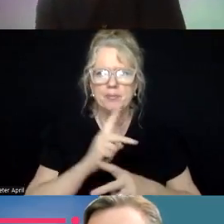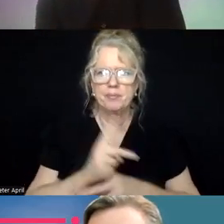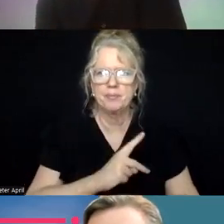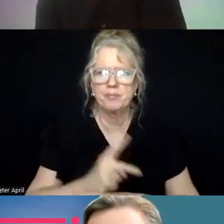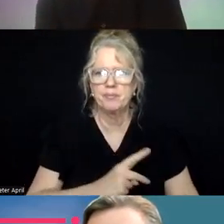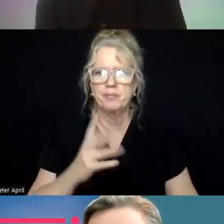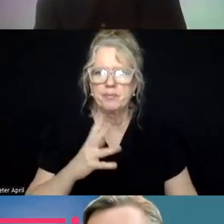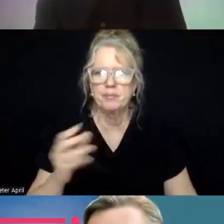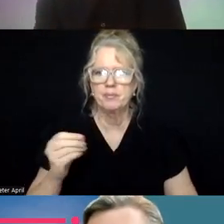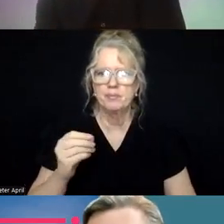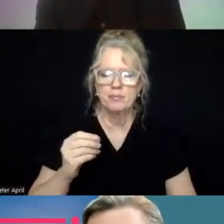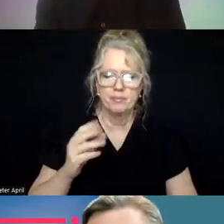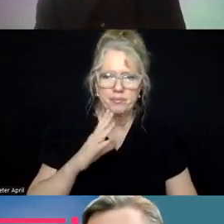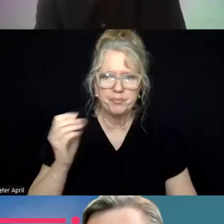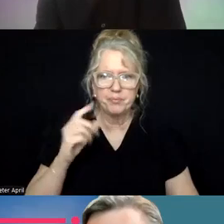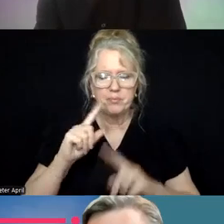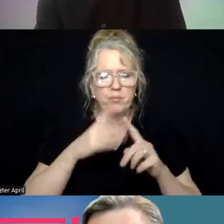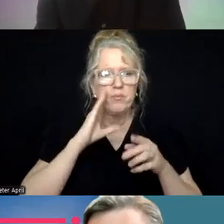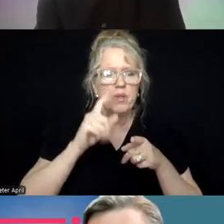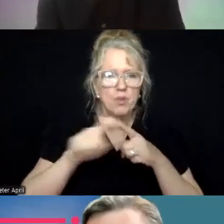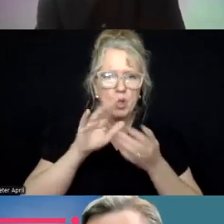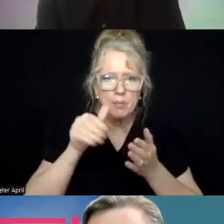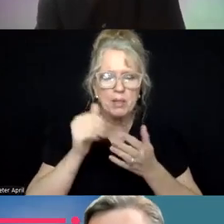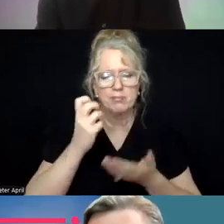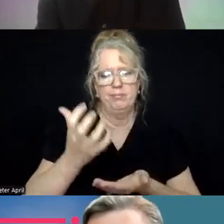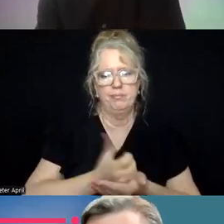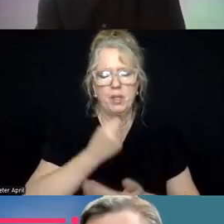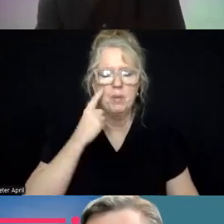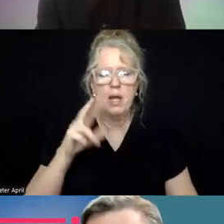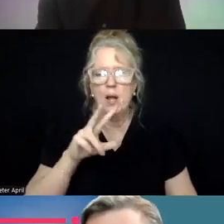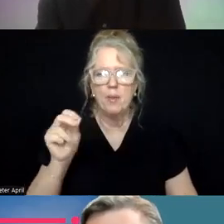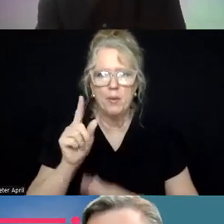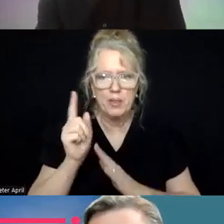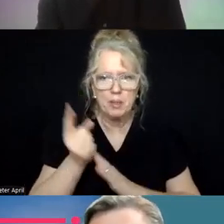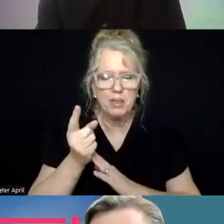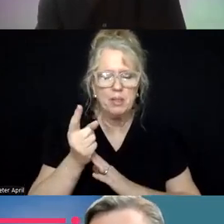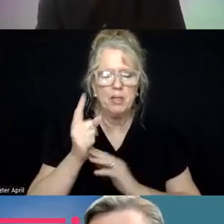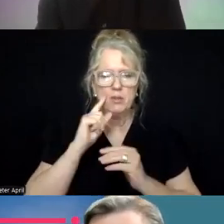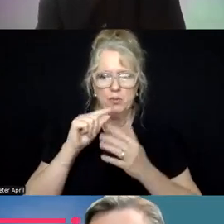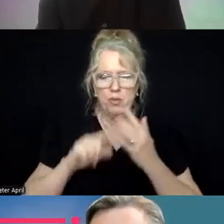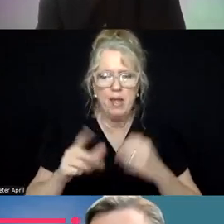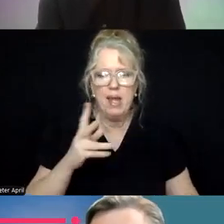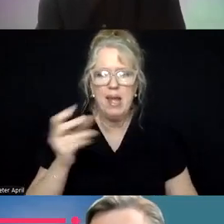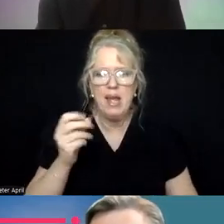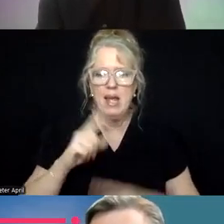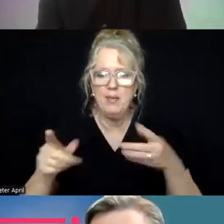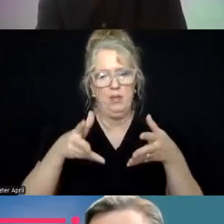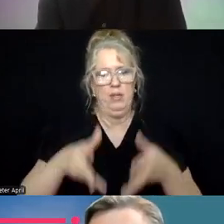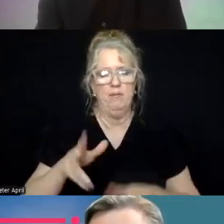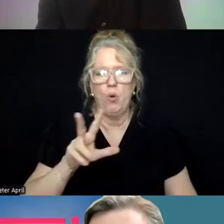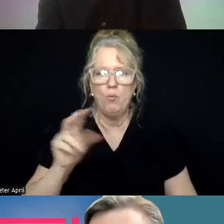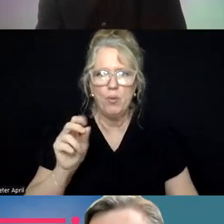spend in every hour for party call for your call center, your utilization, about 30 minutes in occupancy. And then of that leftover 30